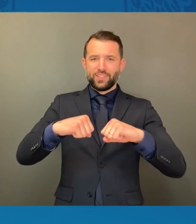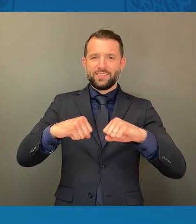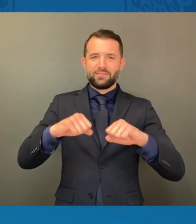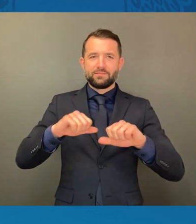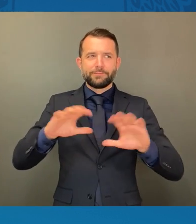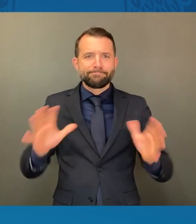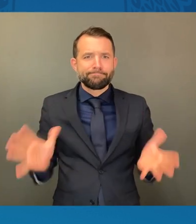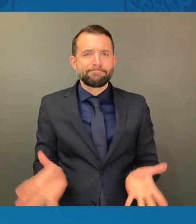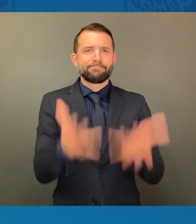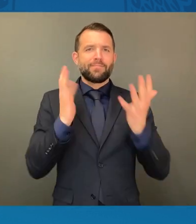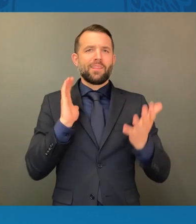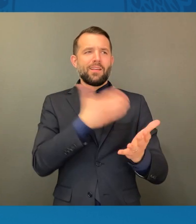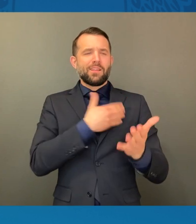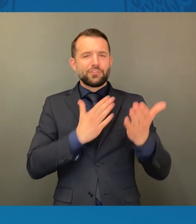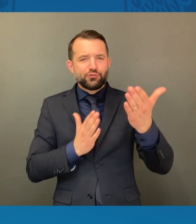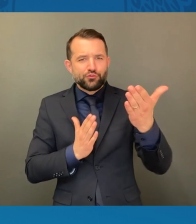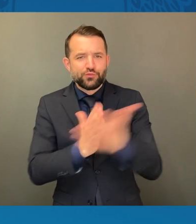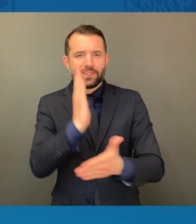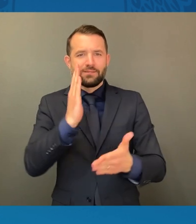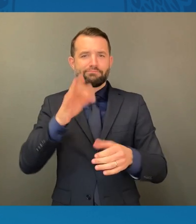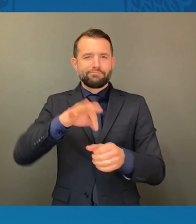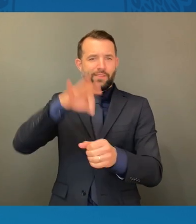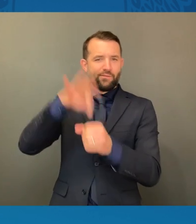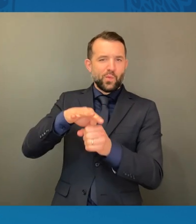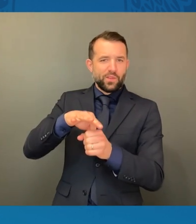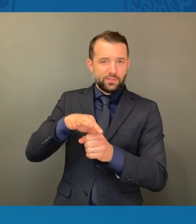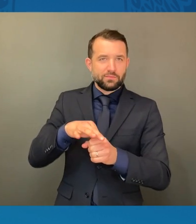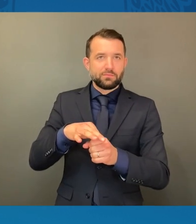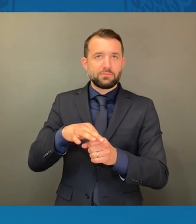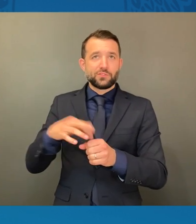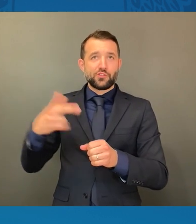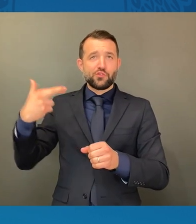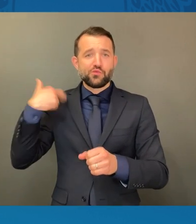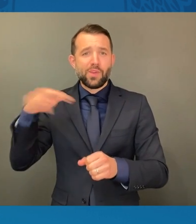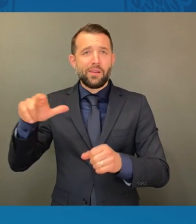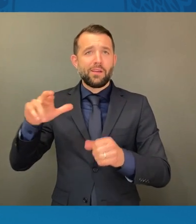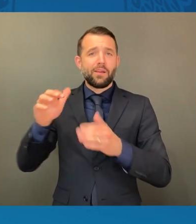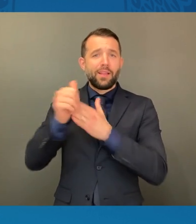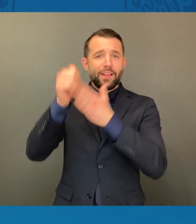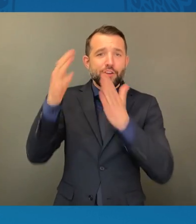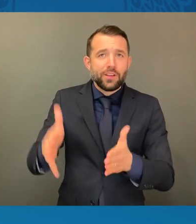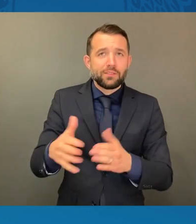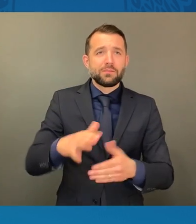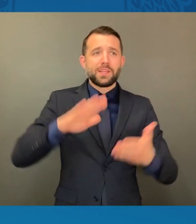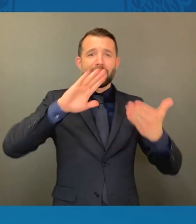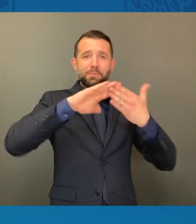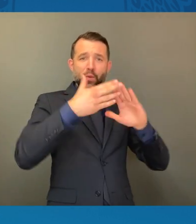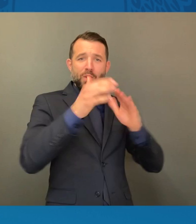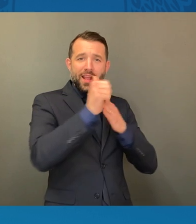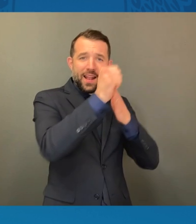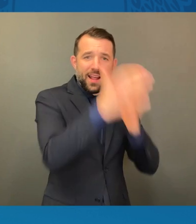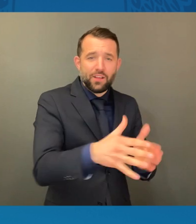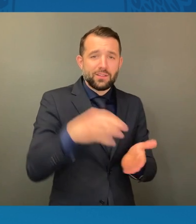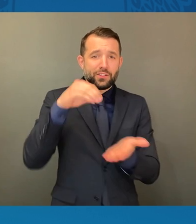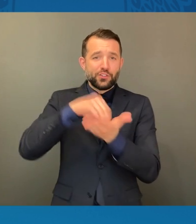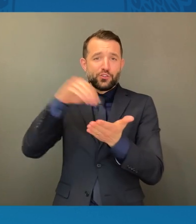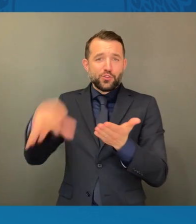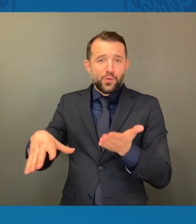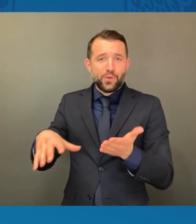Faith leaders, community leaders, students, activists, and organizers.